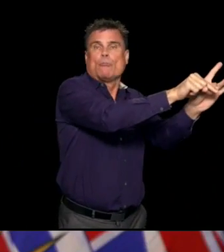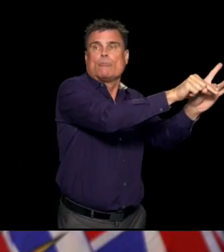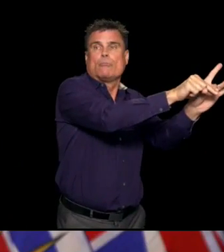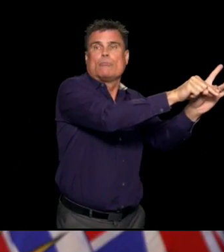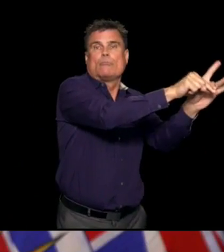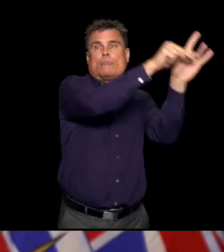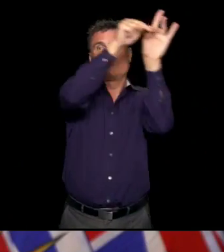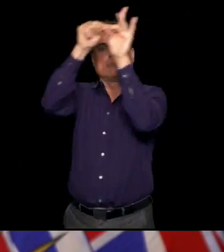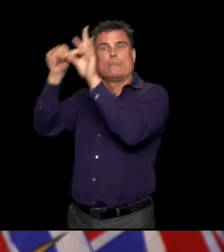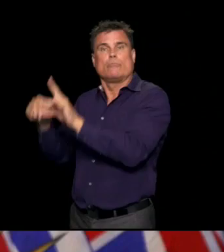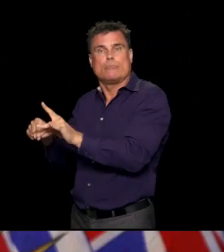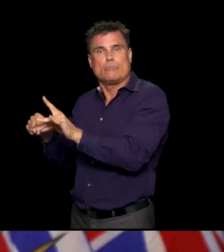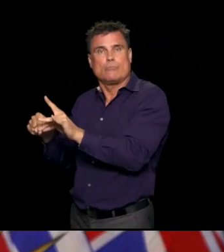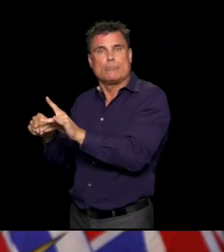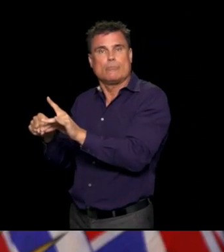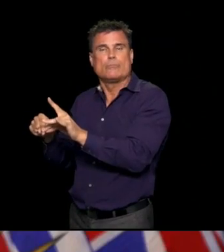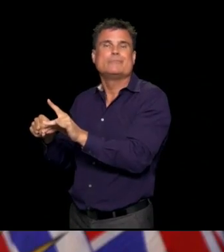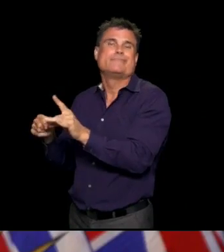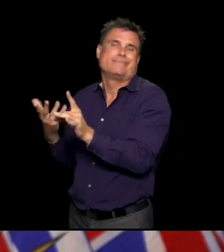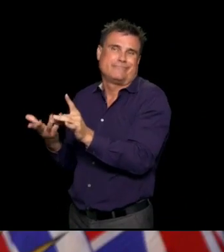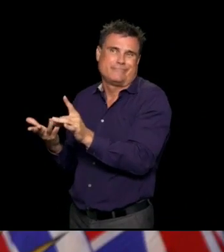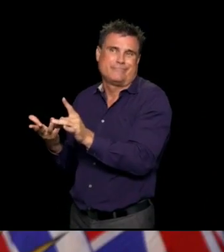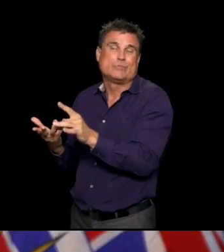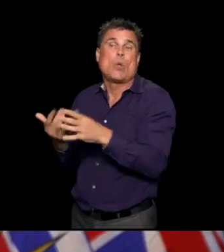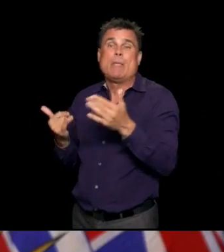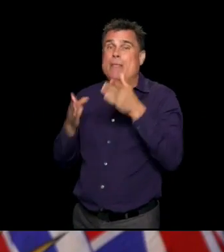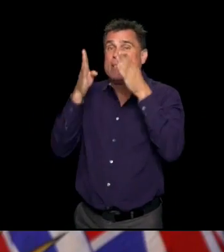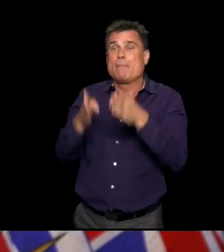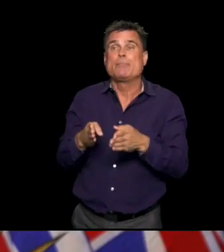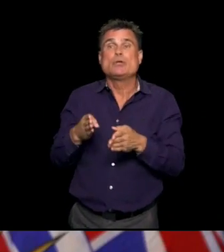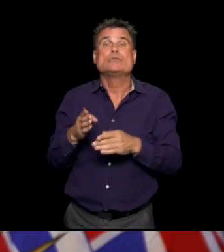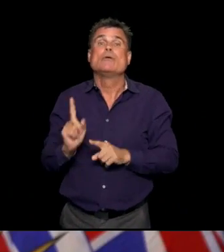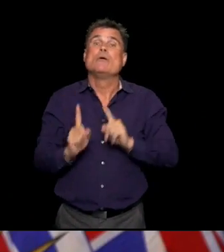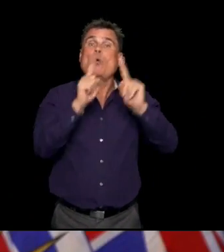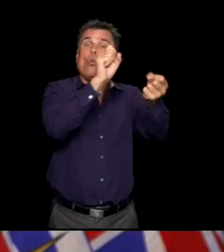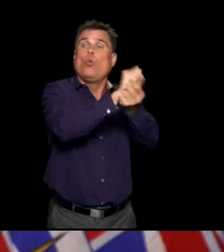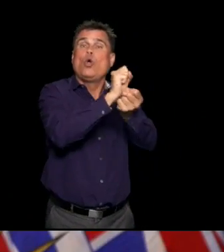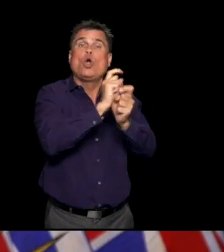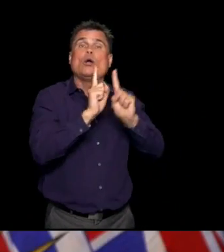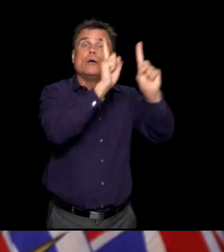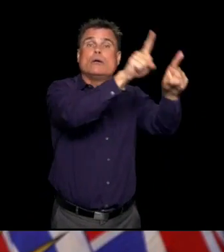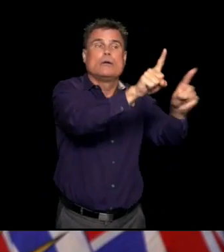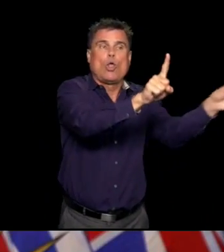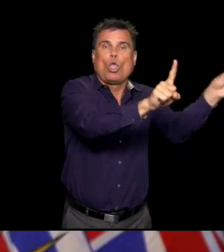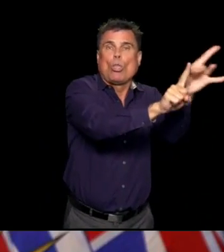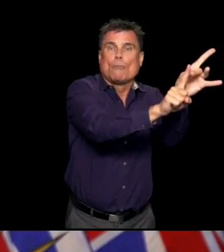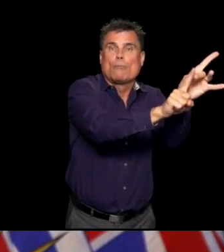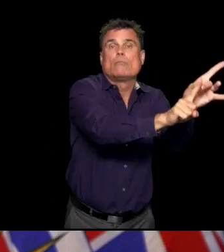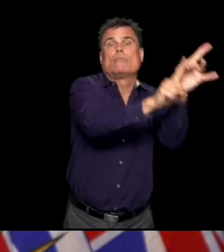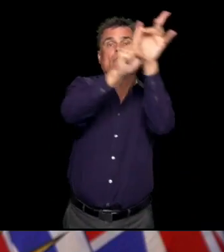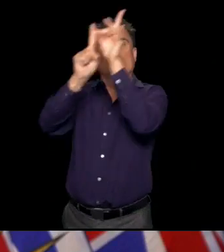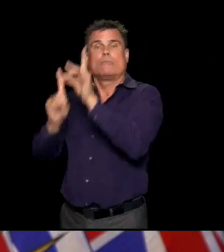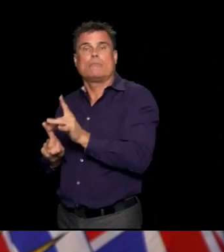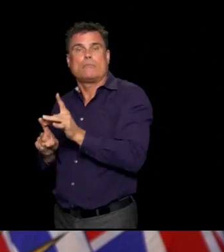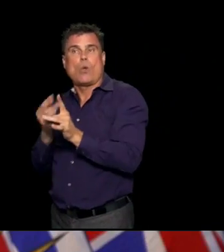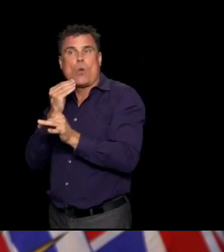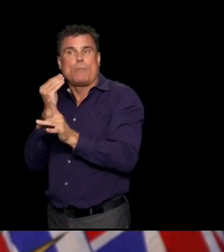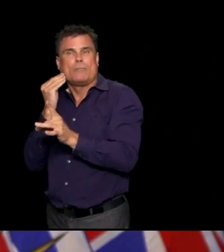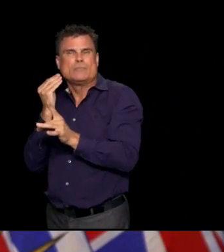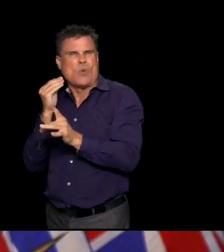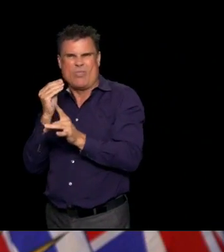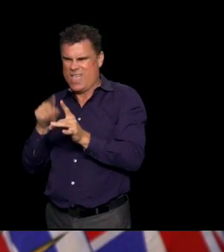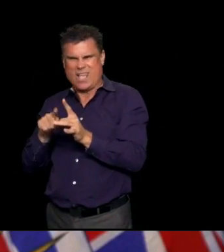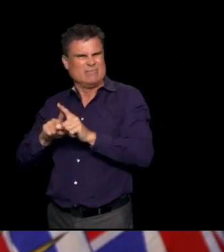And many of the cases may be that you worked in one place and live in another place. Having said that, across the the province,